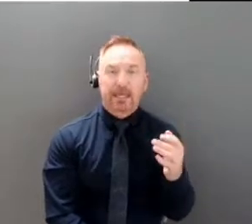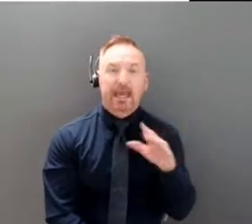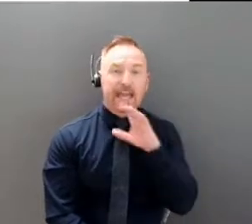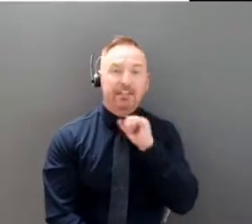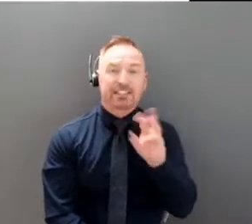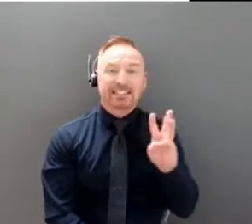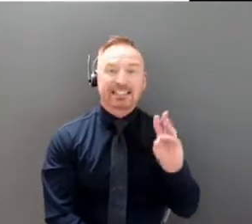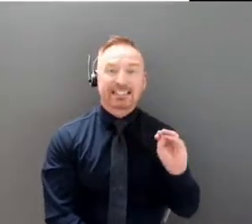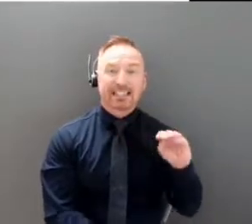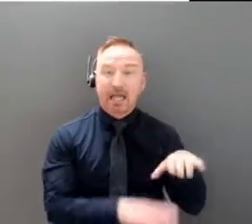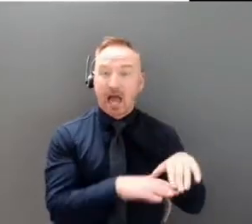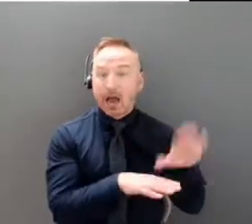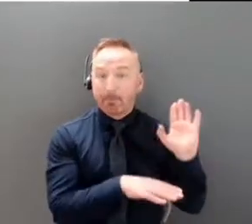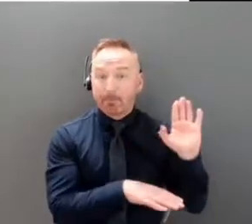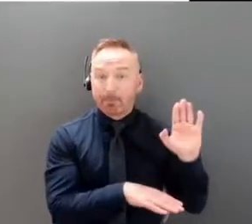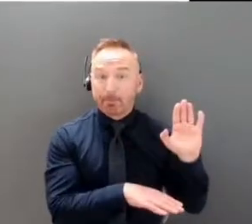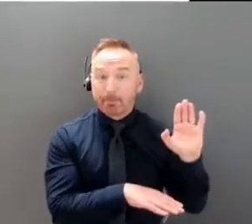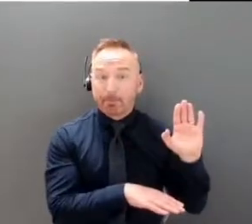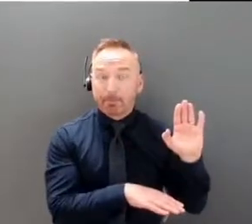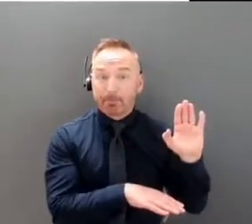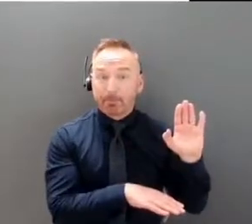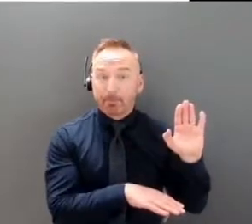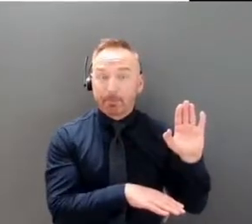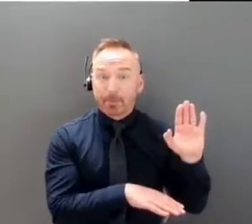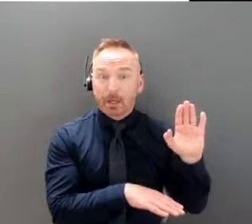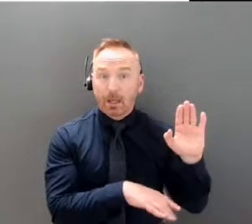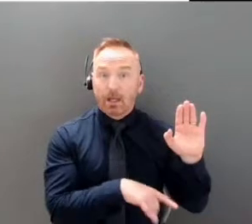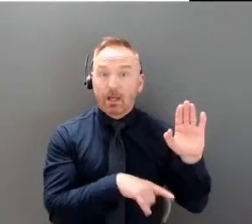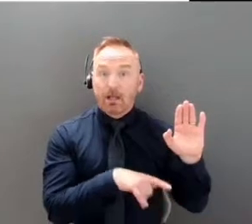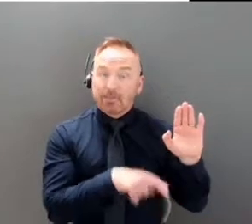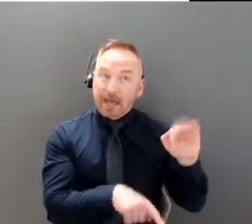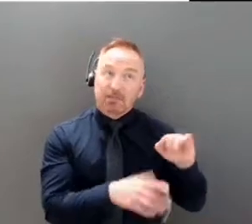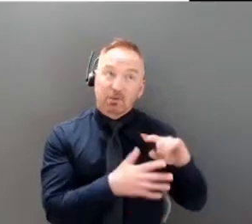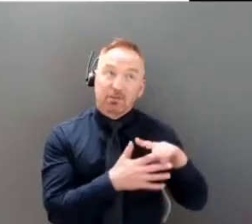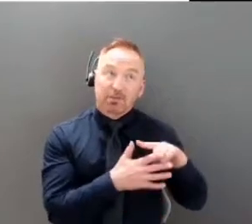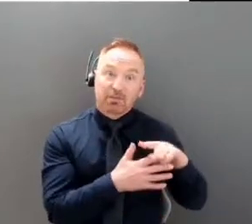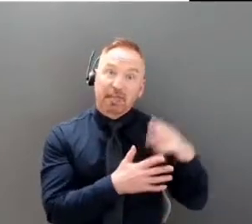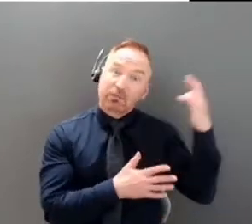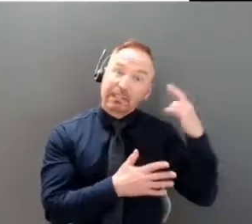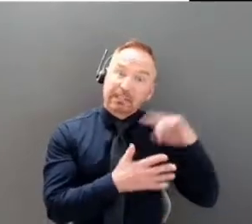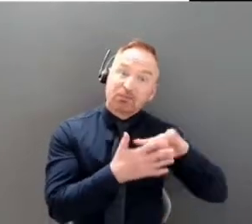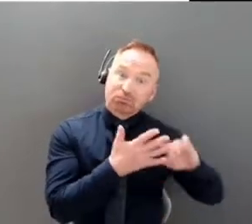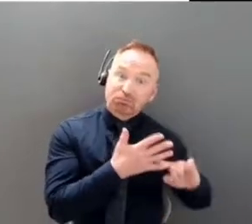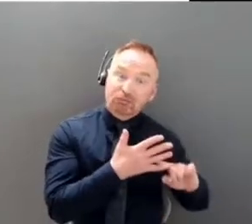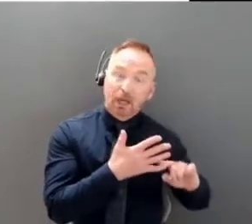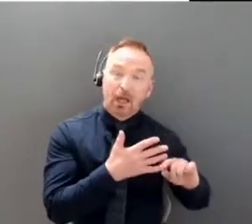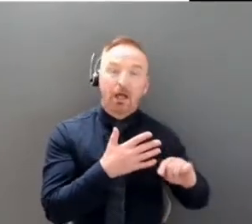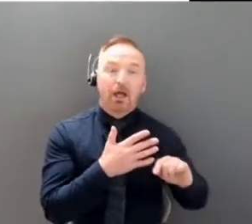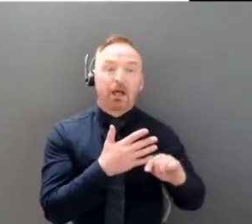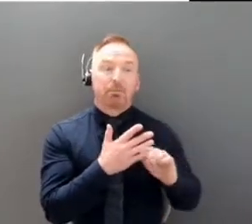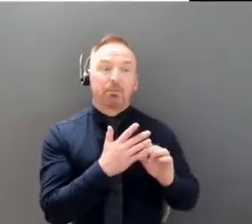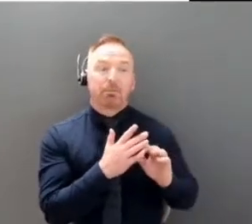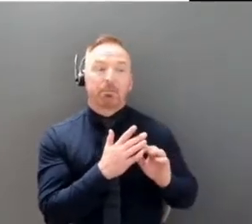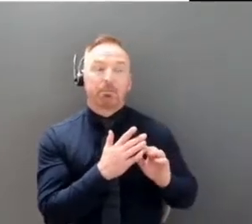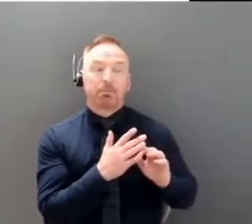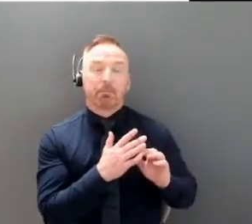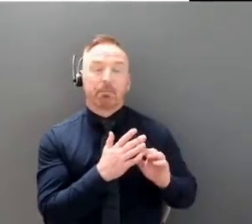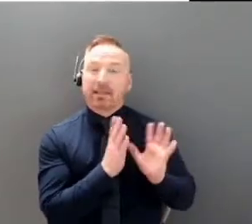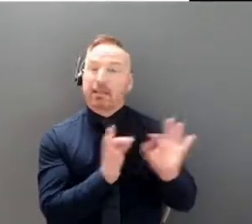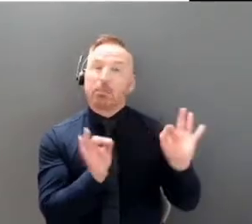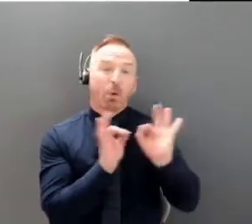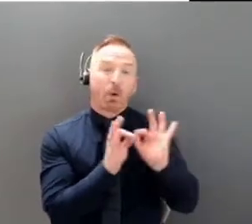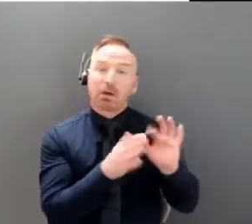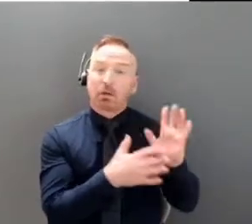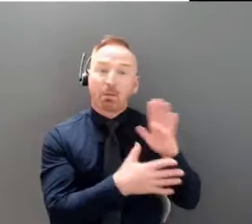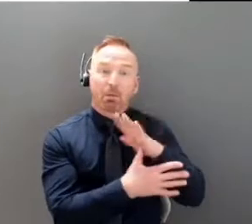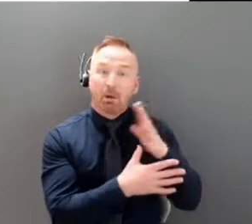at that that reflects a few phenomena. The most important reflection of that is, of course, that